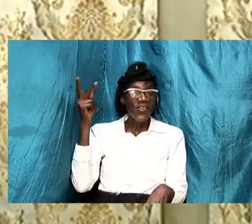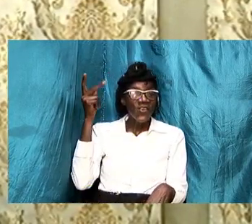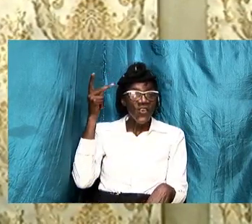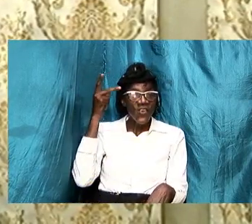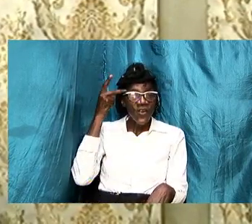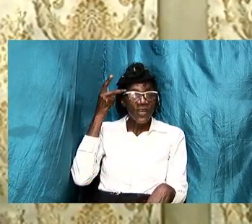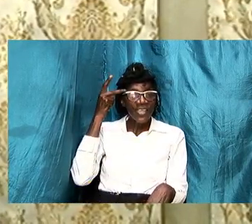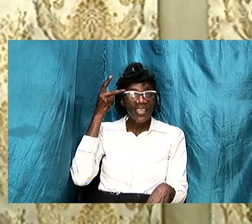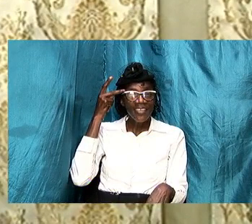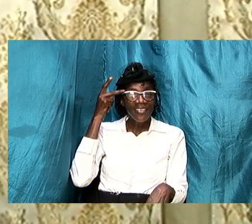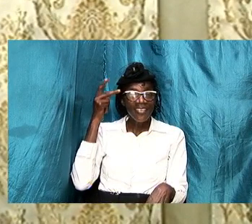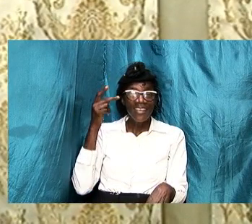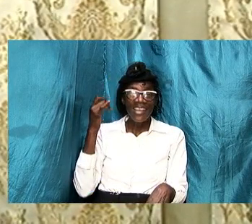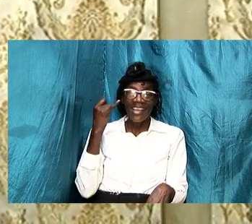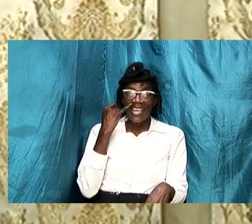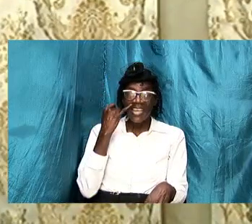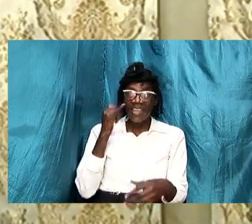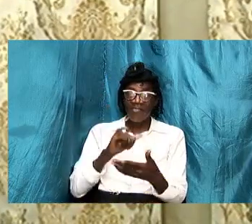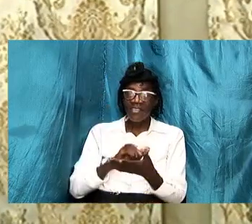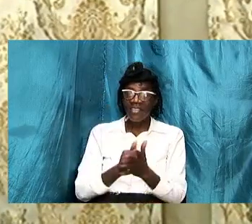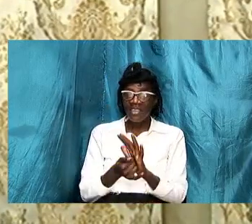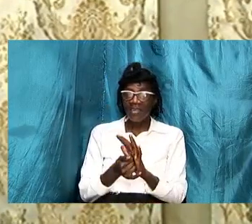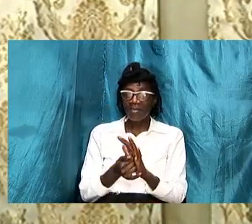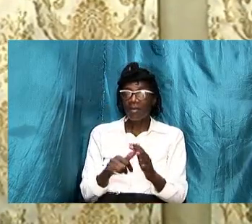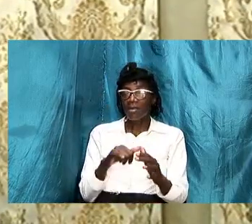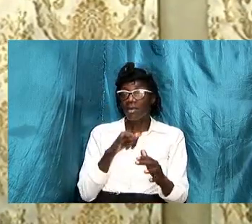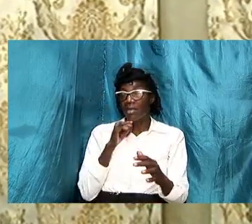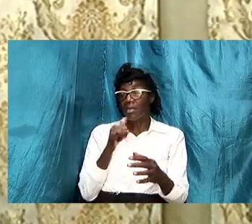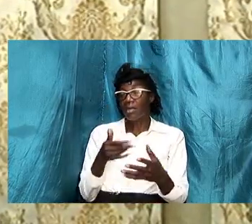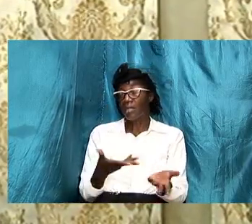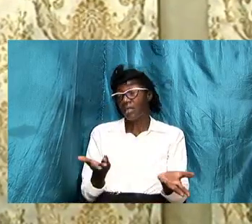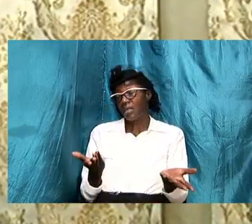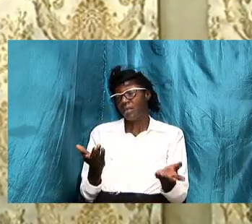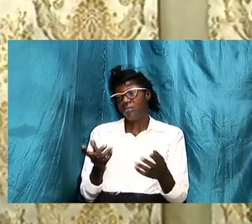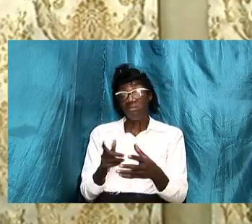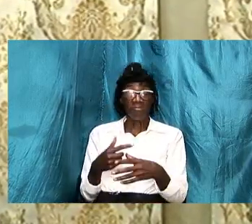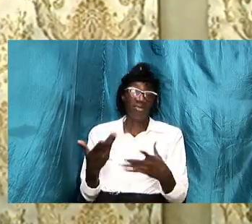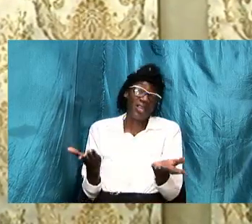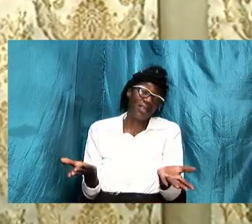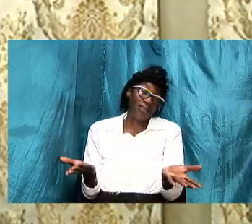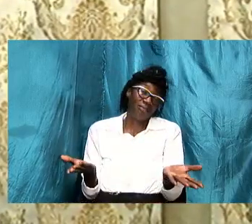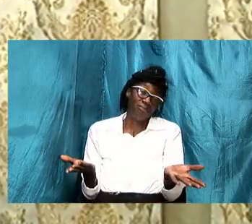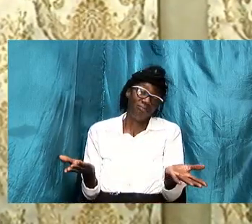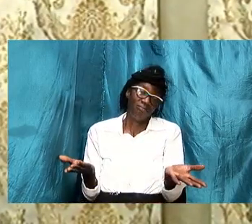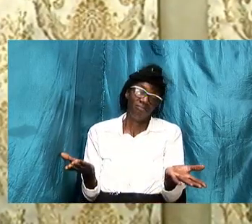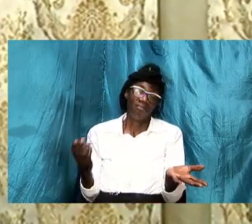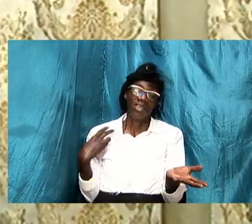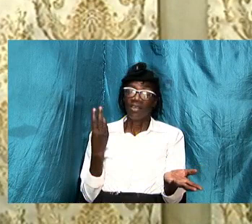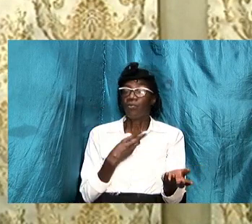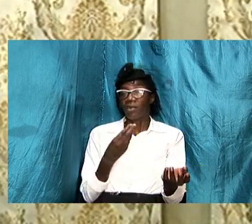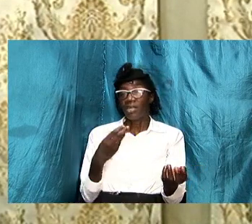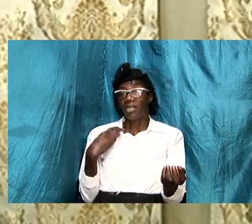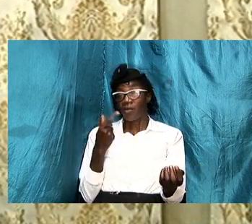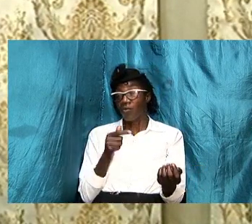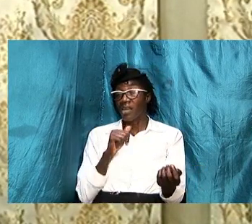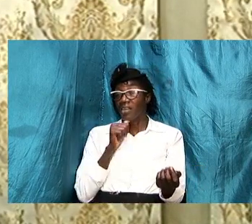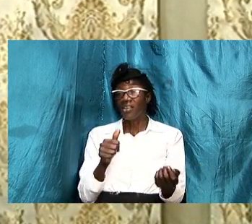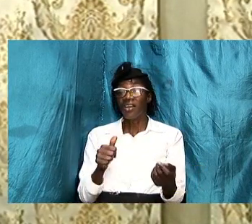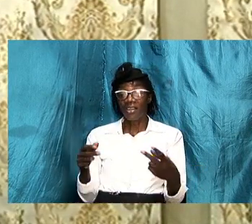and if these things are absent then we will not have